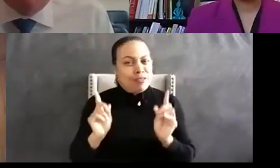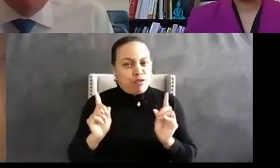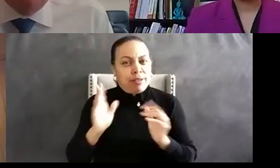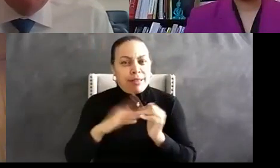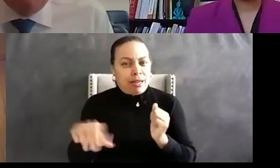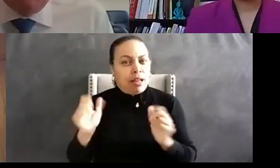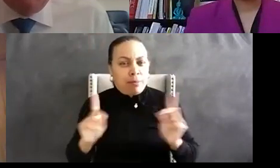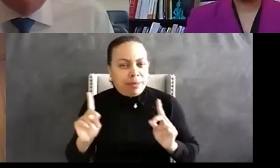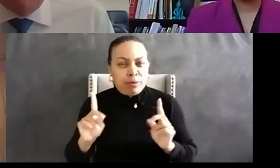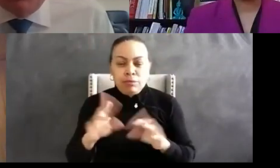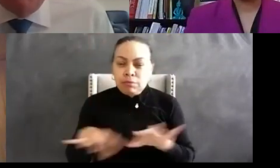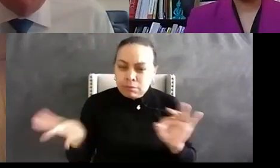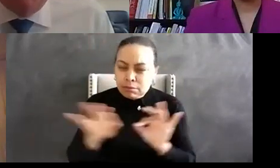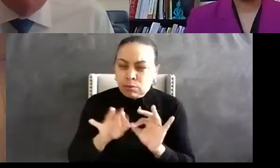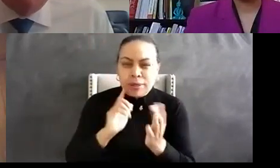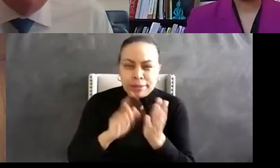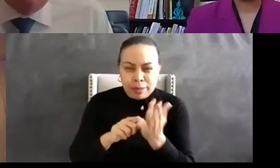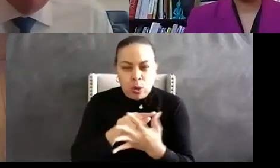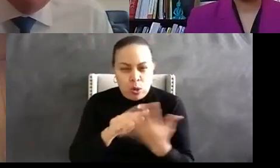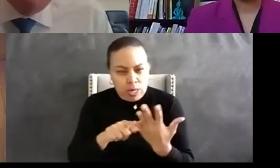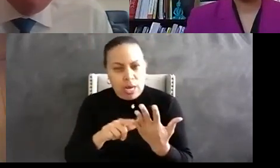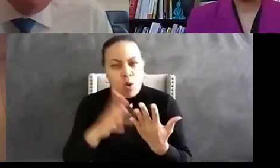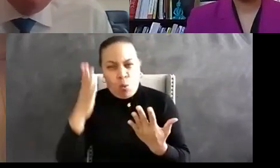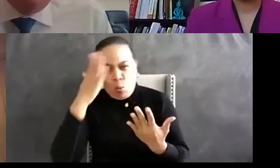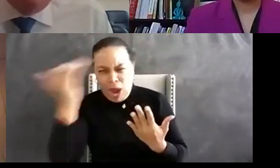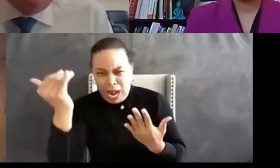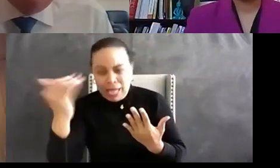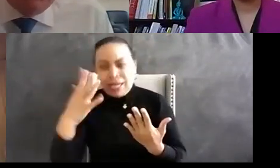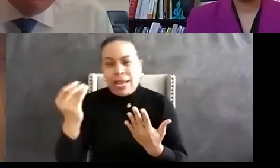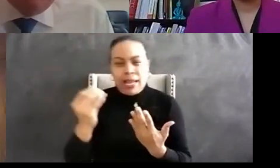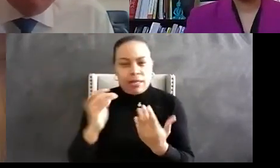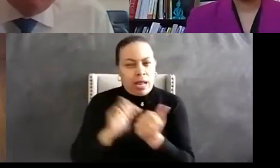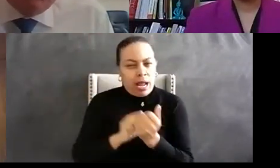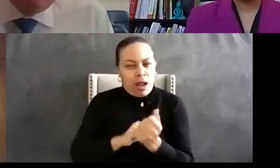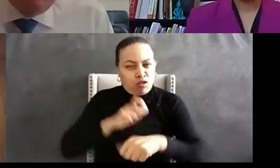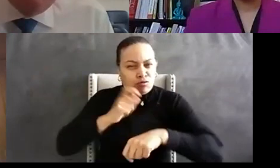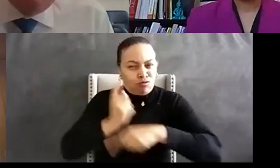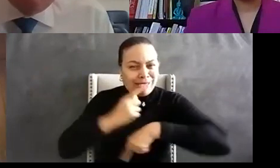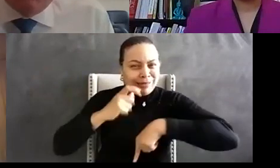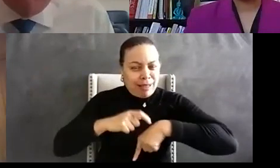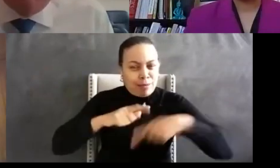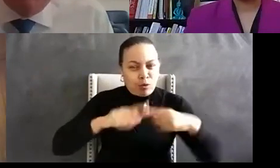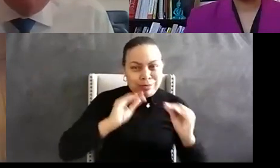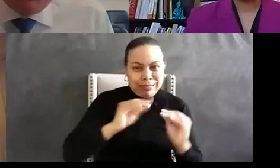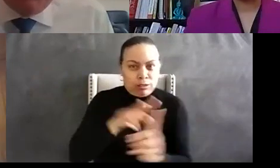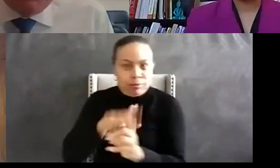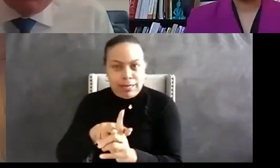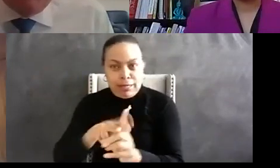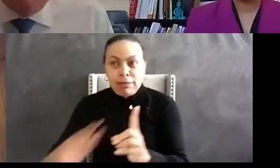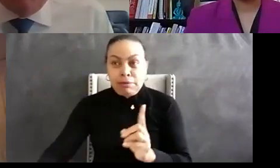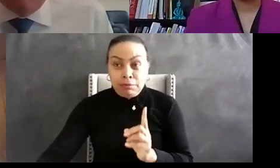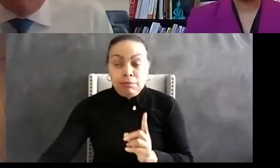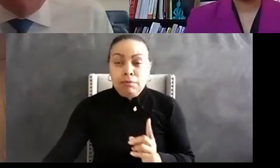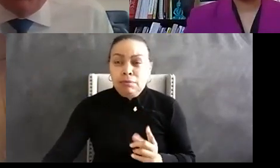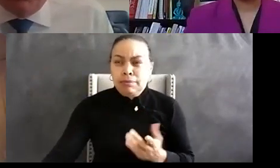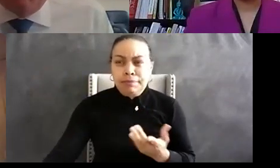why it's relevant and it needs to be timely well clearly we have a timely uh discussion here the question is is it relevant and I can